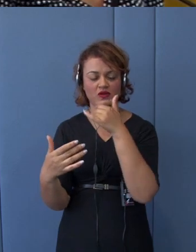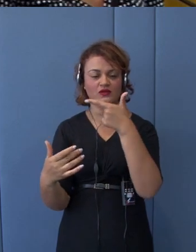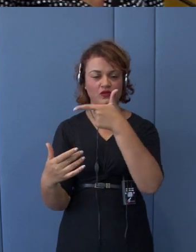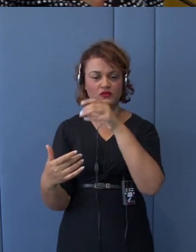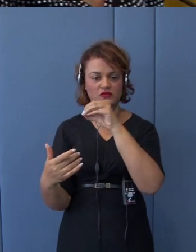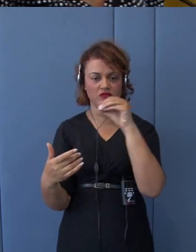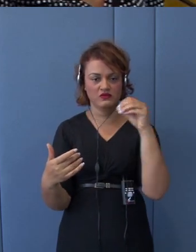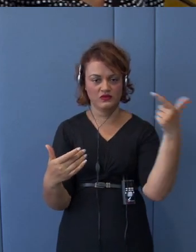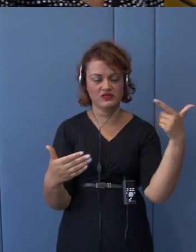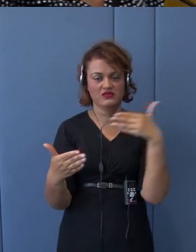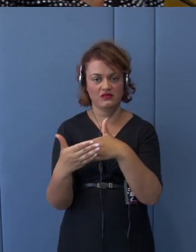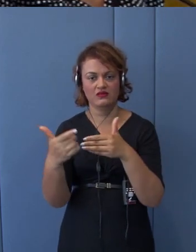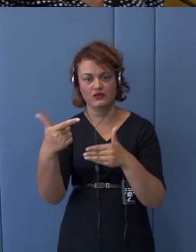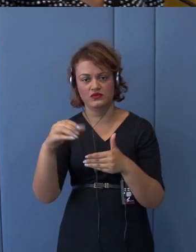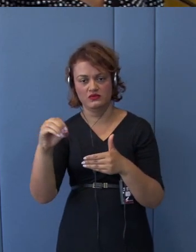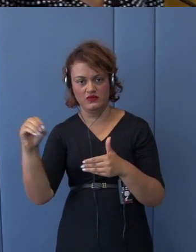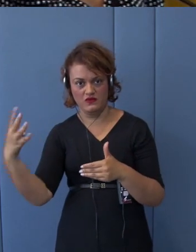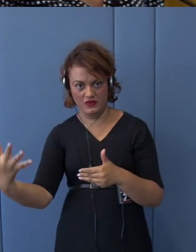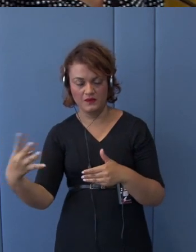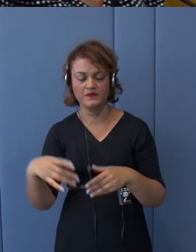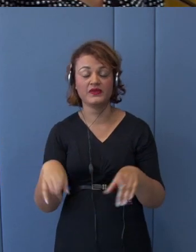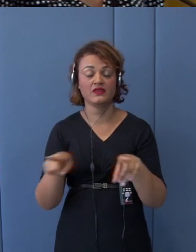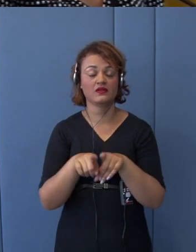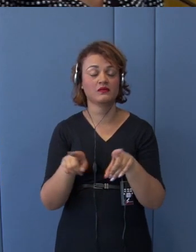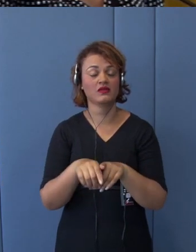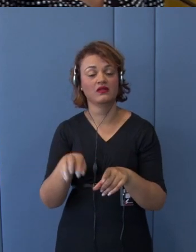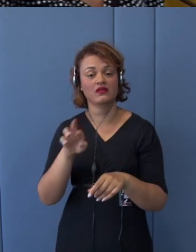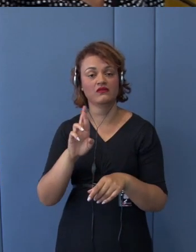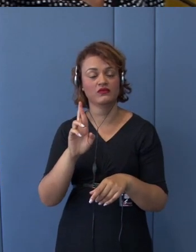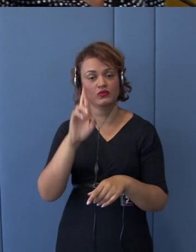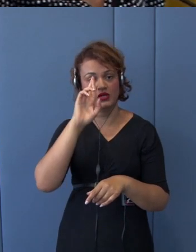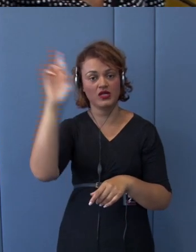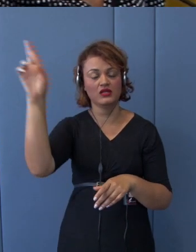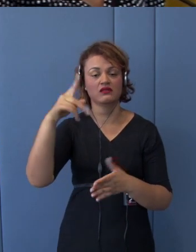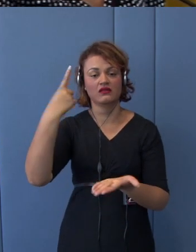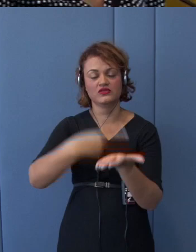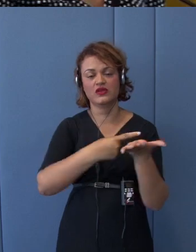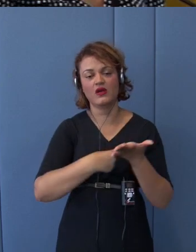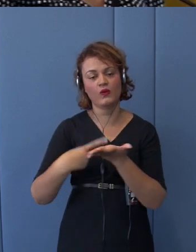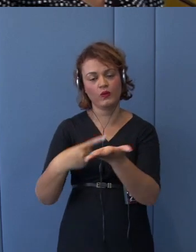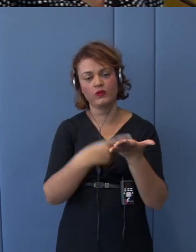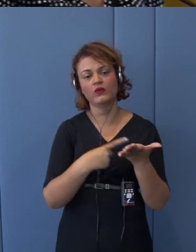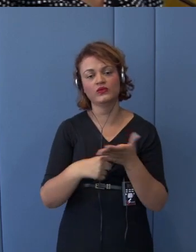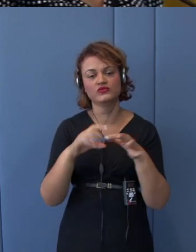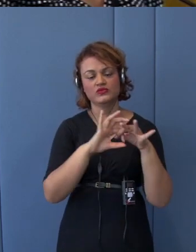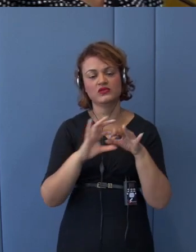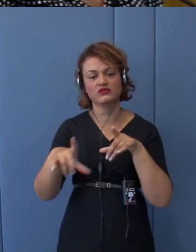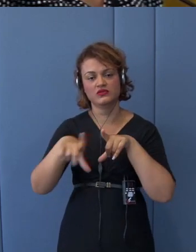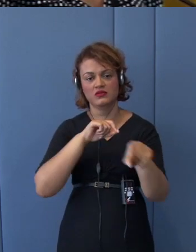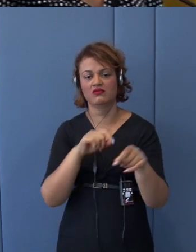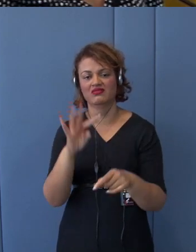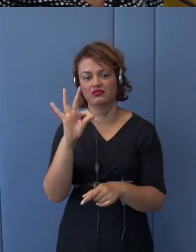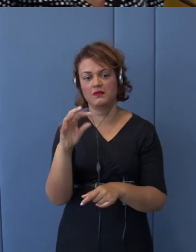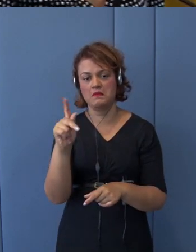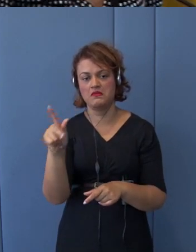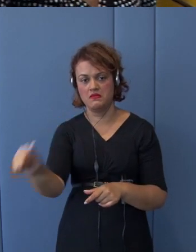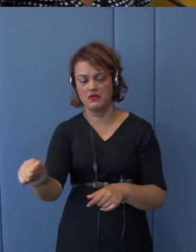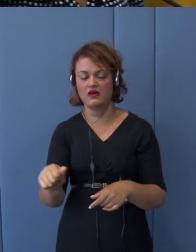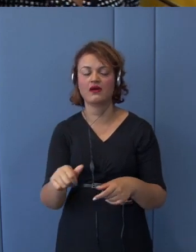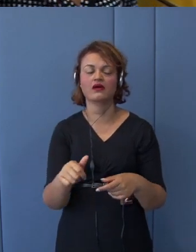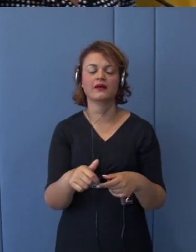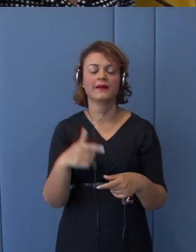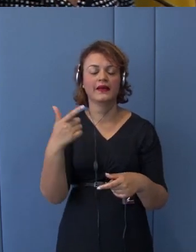-Mexico Economic Partnership Agreement, EPA, and the Working Party on Russia's accession to the